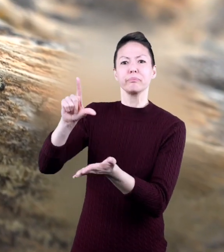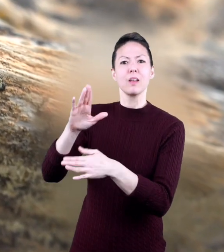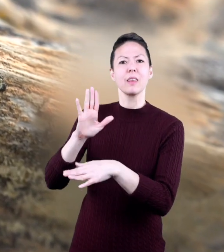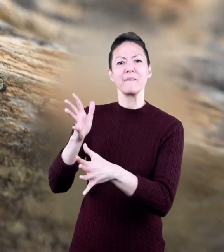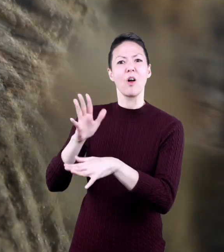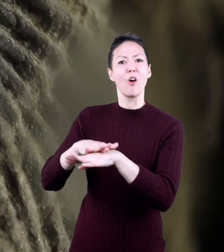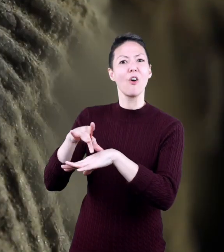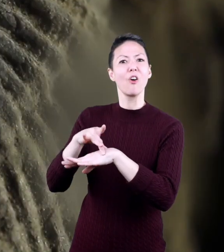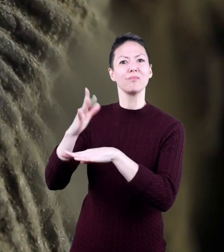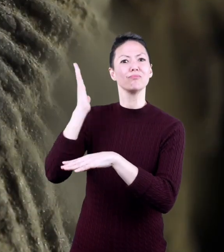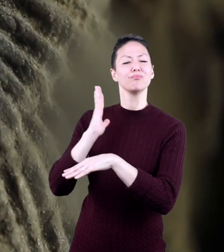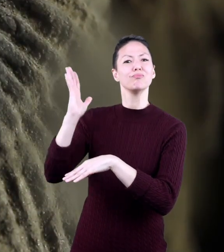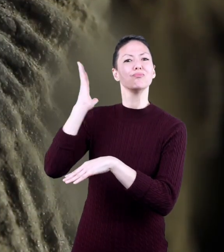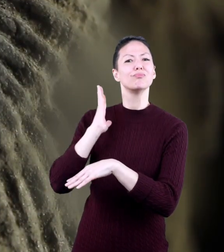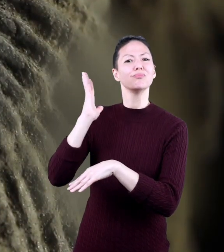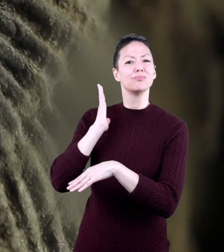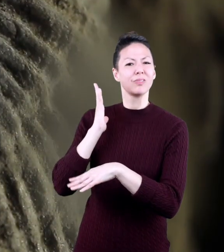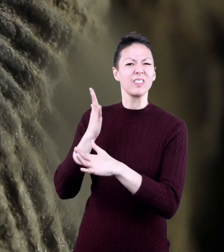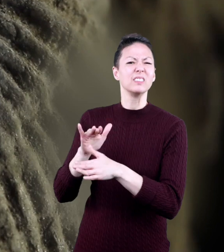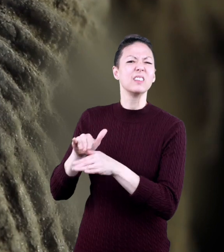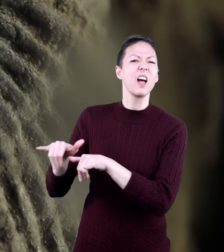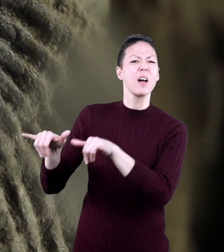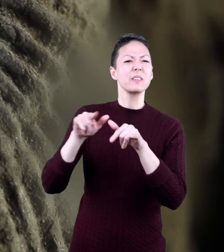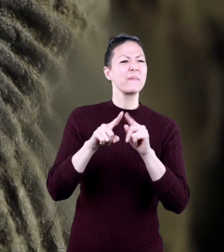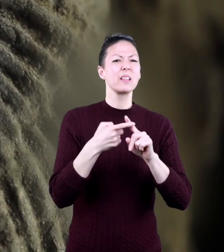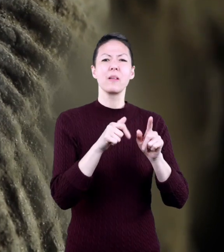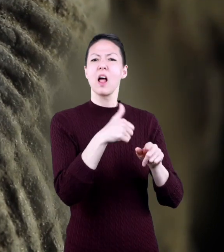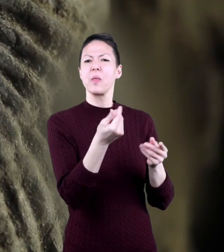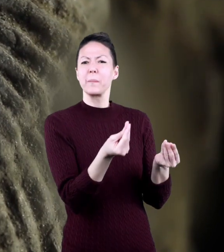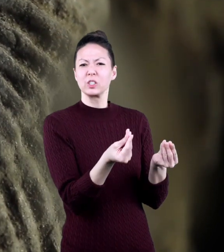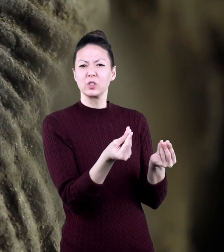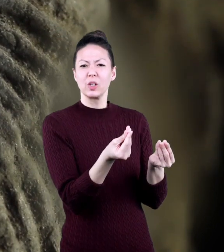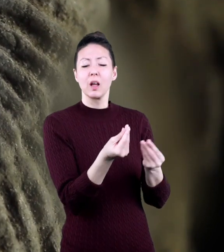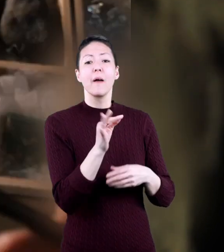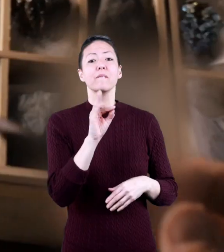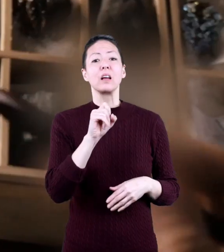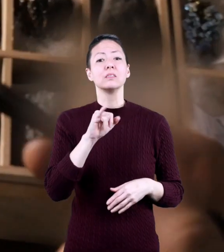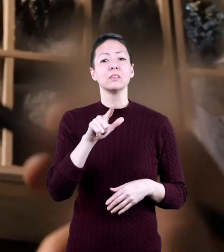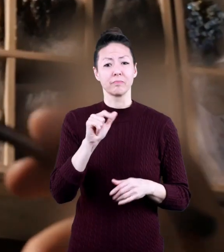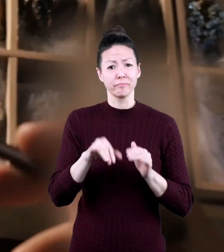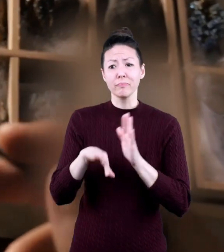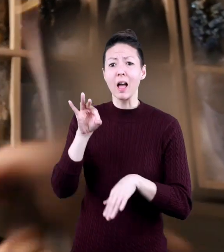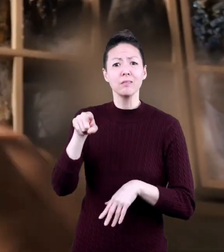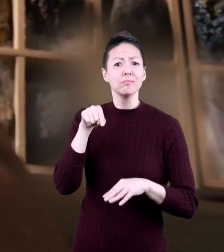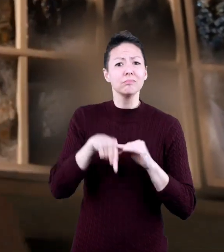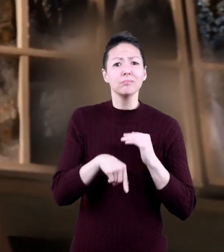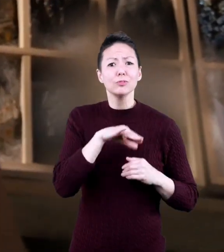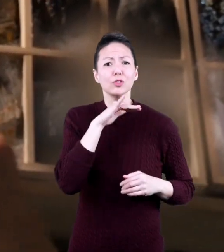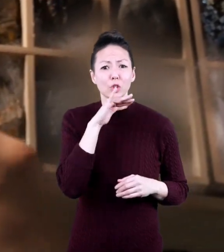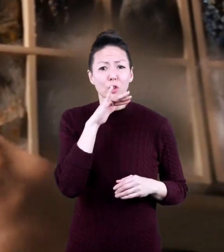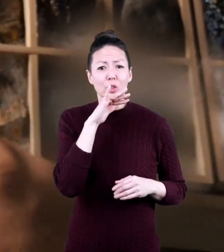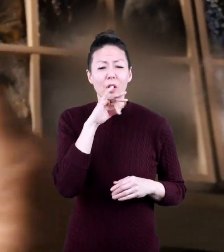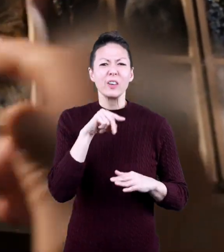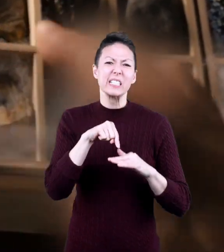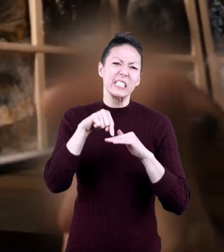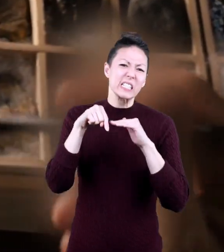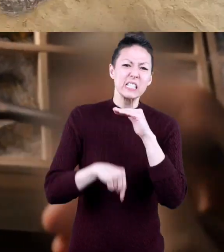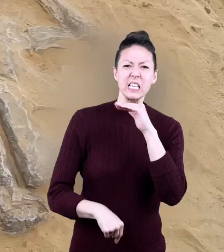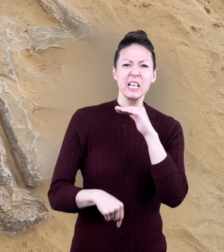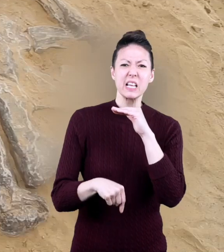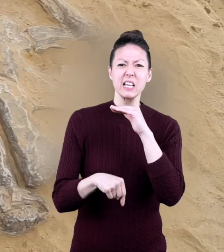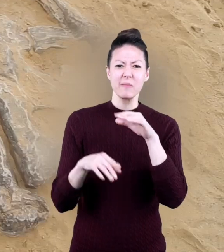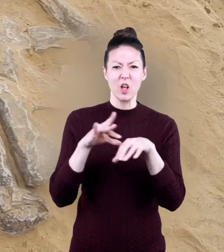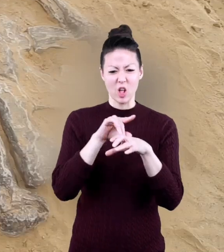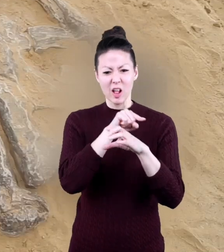lived here on Earth, are less common than other materials. Fossils may be found in the dirt or even